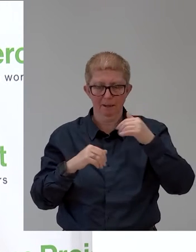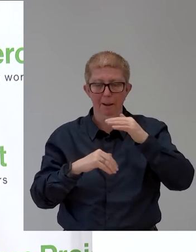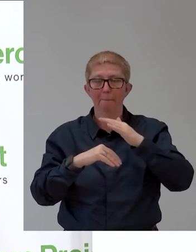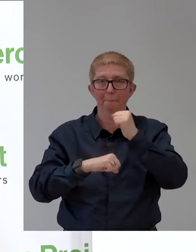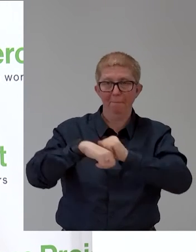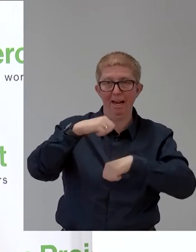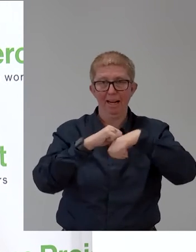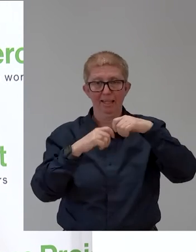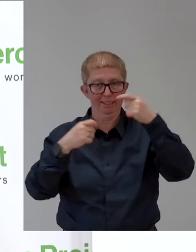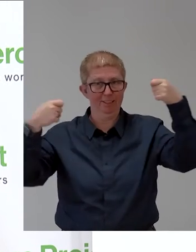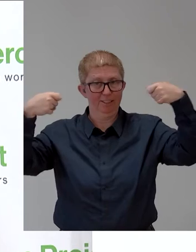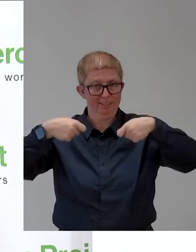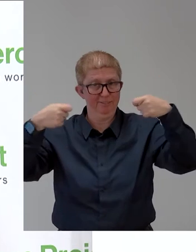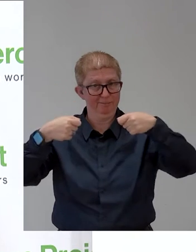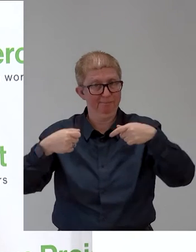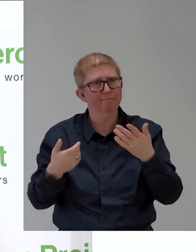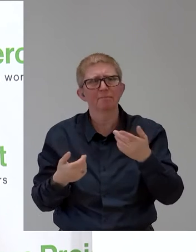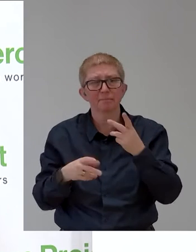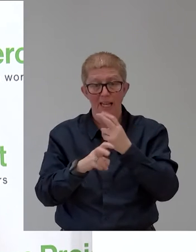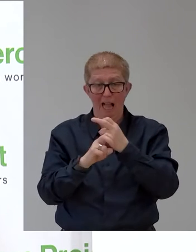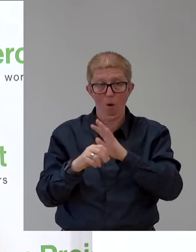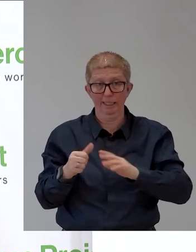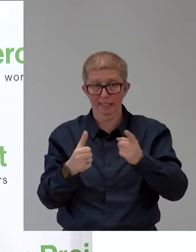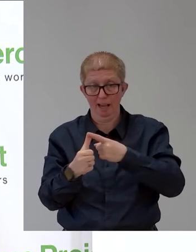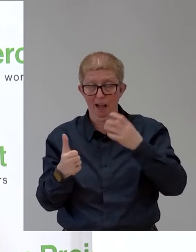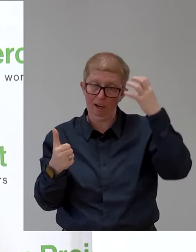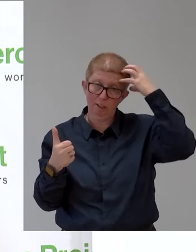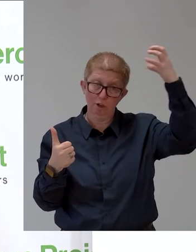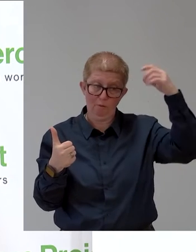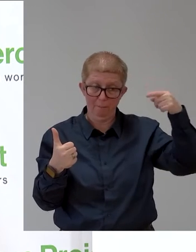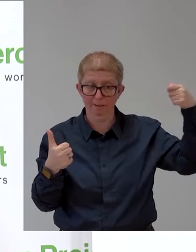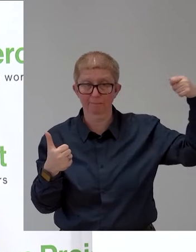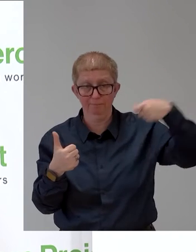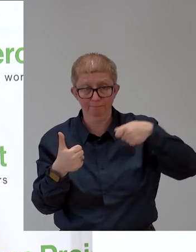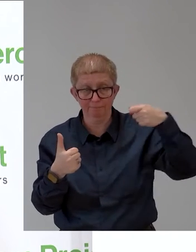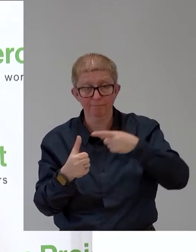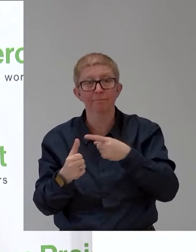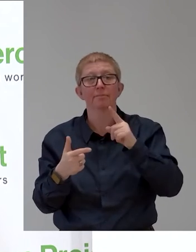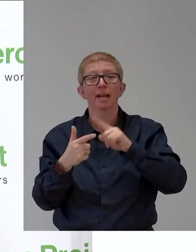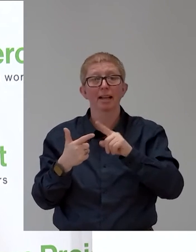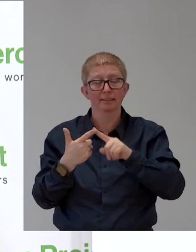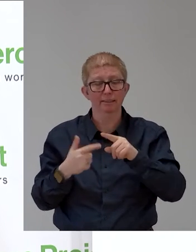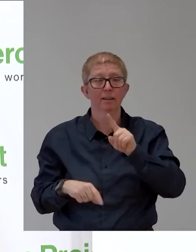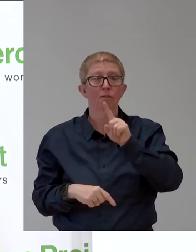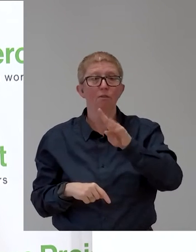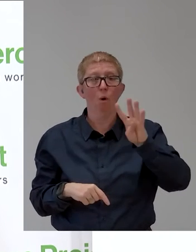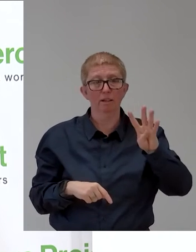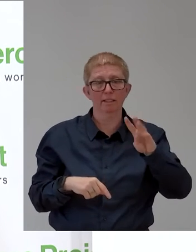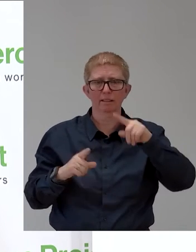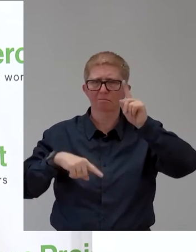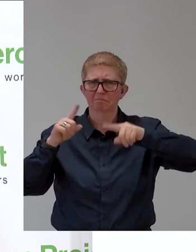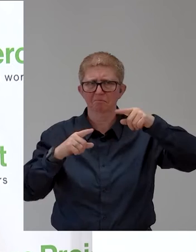founded by the Austrian government and 14 different foundations. We identify and